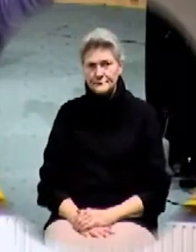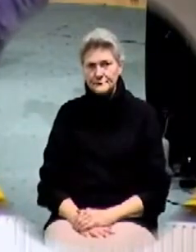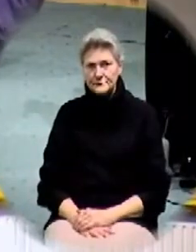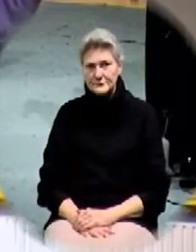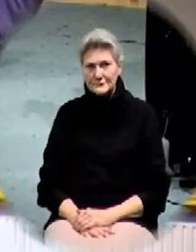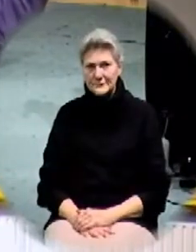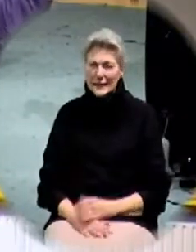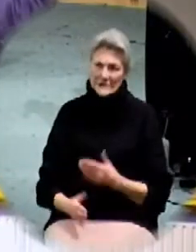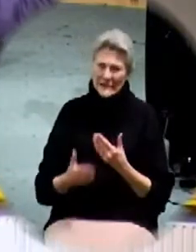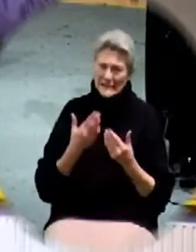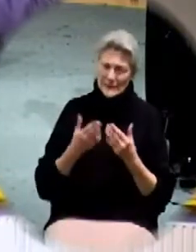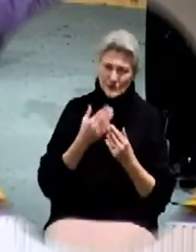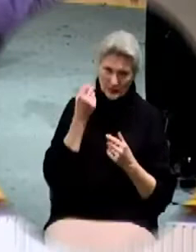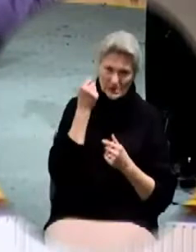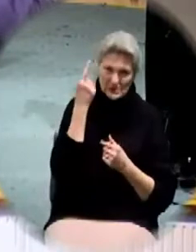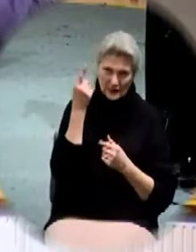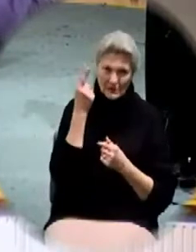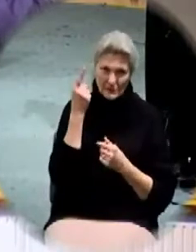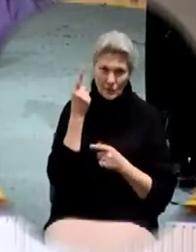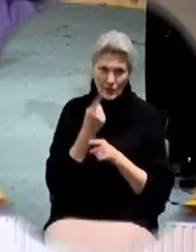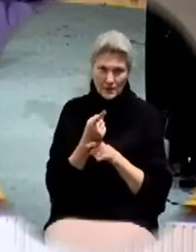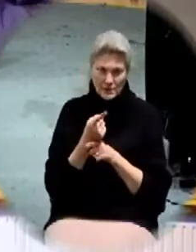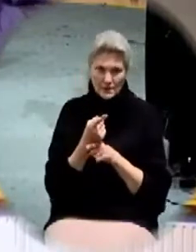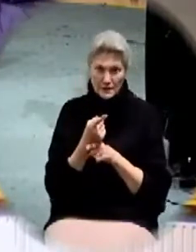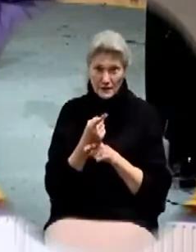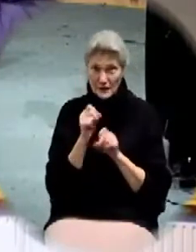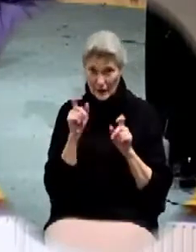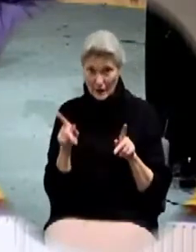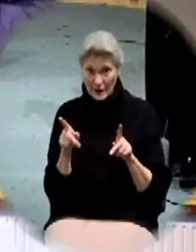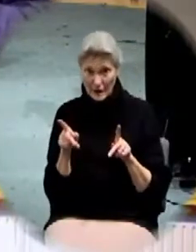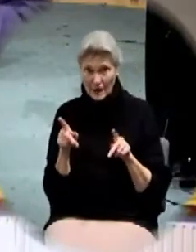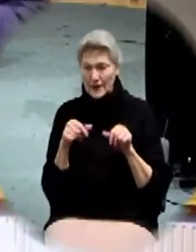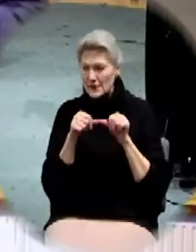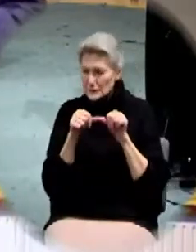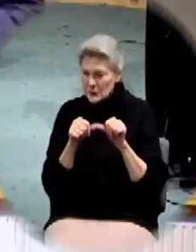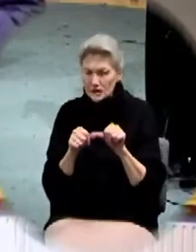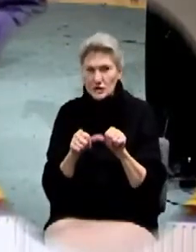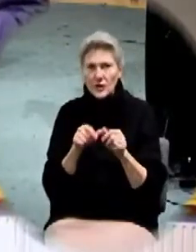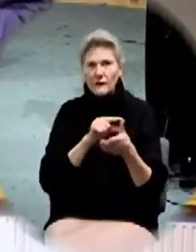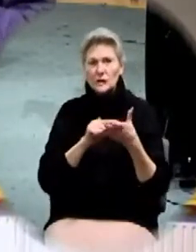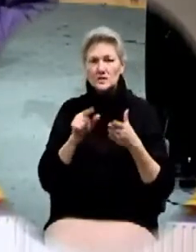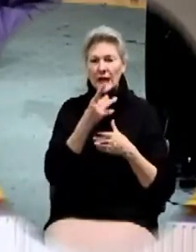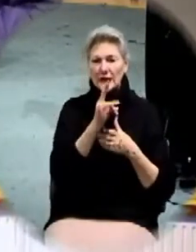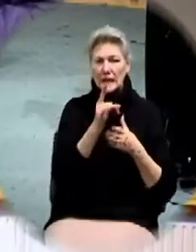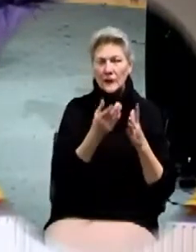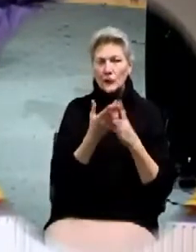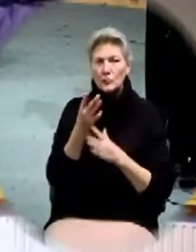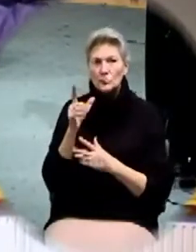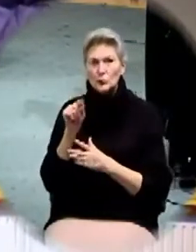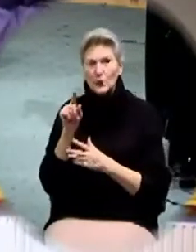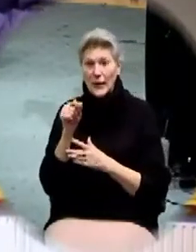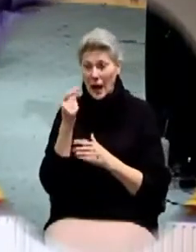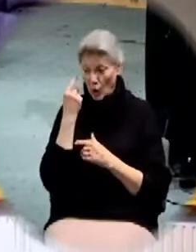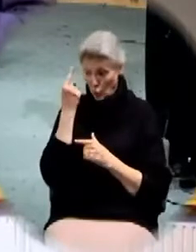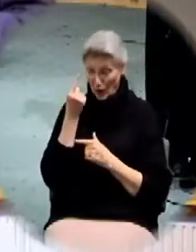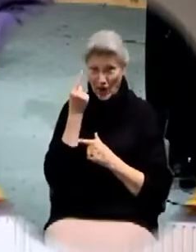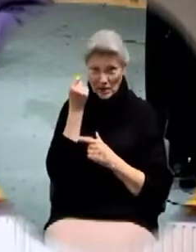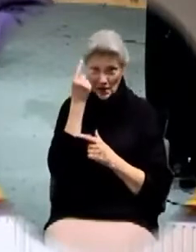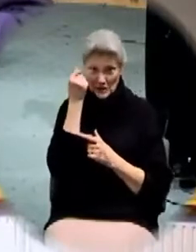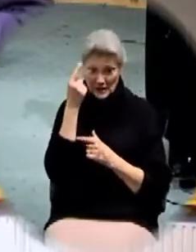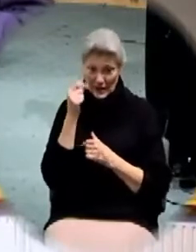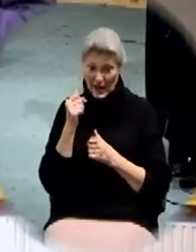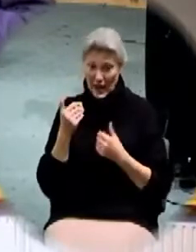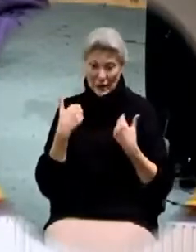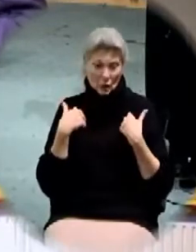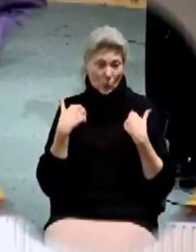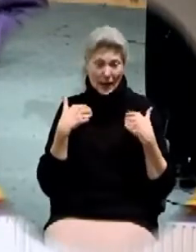That's a little easier to understand, I think. All right? He continues on in verse 18 through 20. I realize that I don't have what it